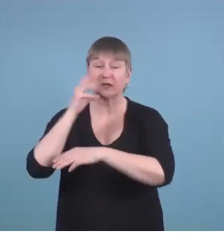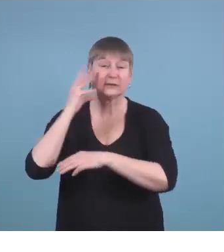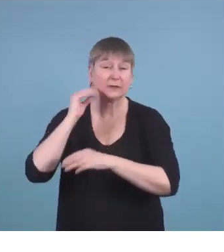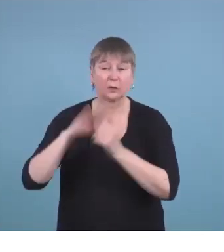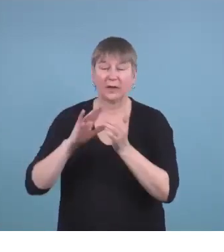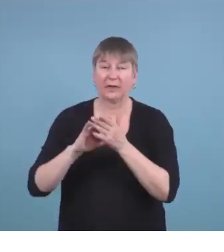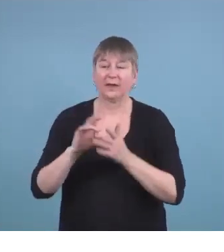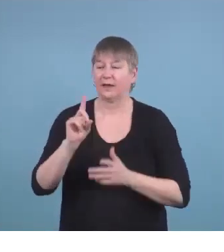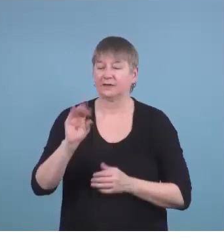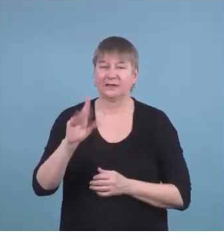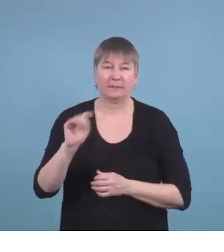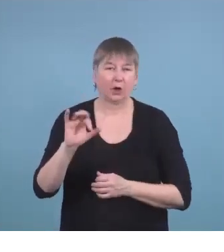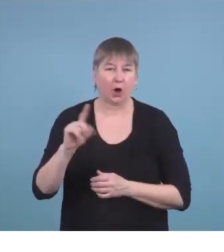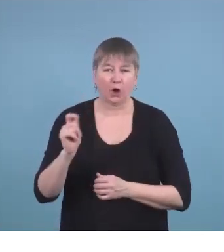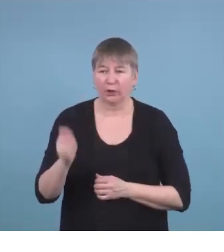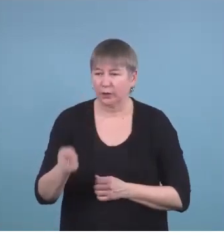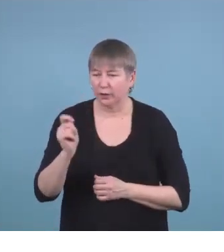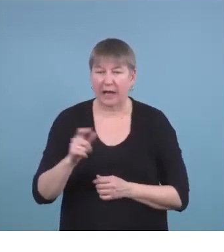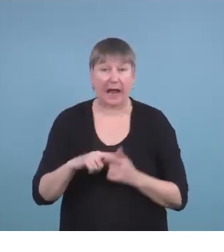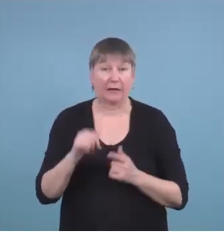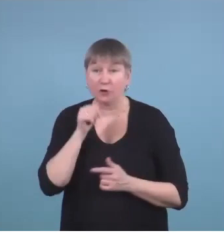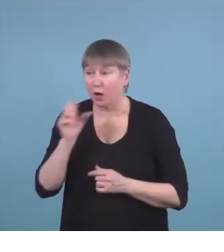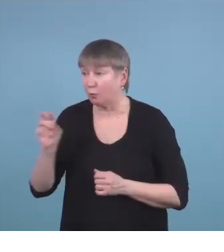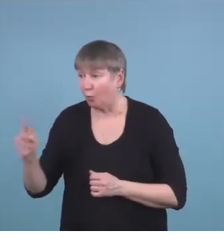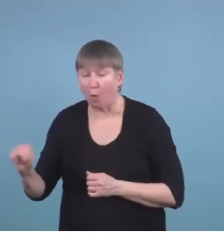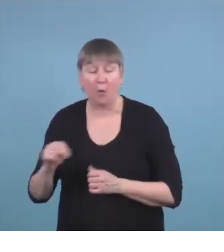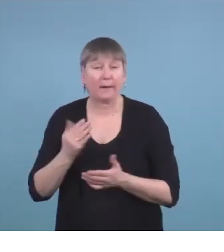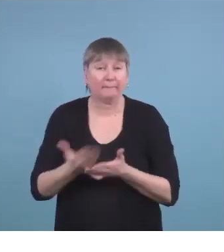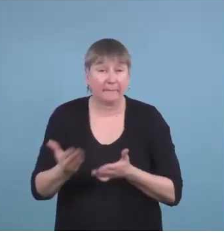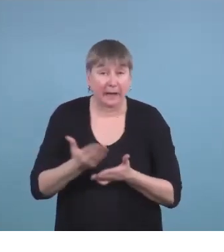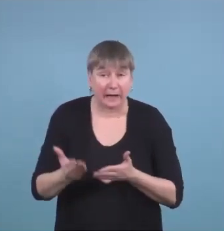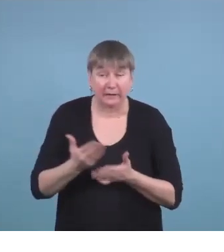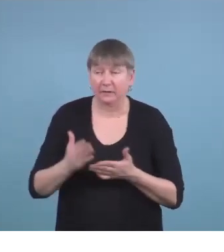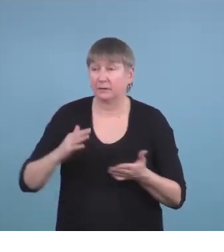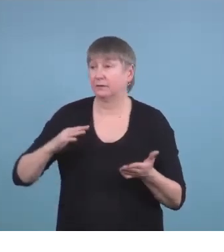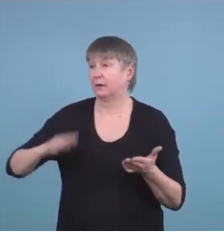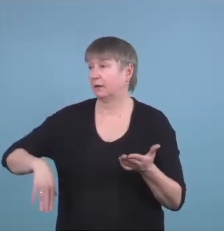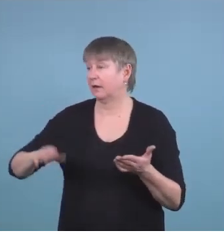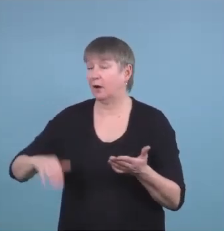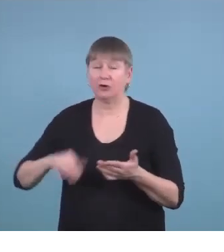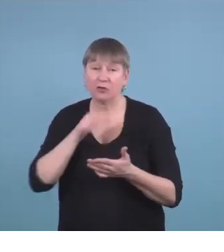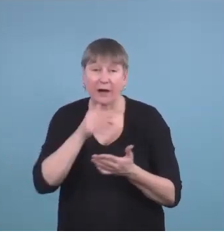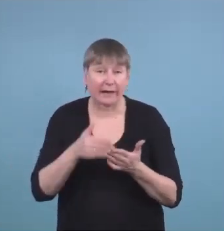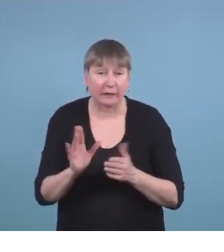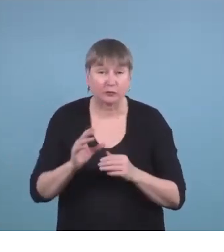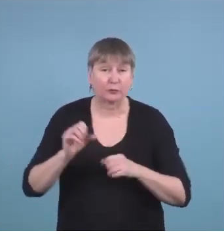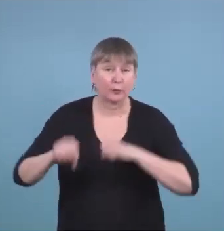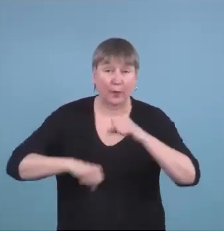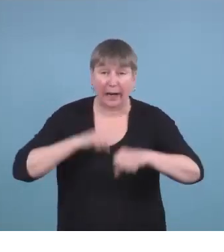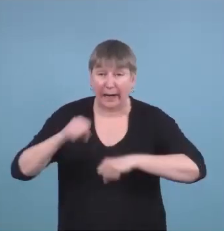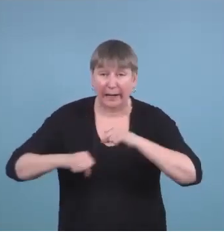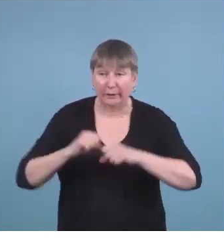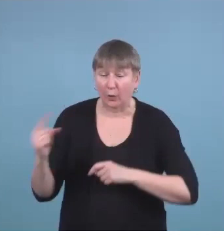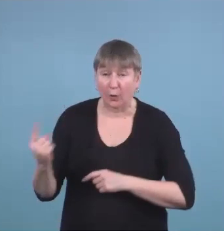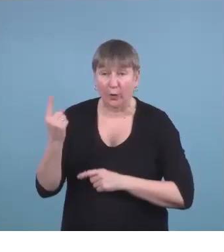early and they weren't going into stores on their own and they weren't allowed to ride their bike down the street and go to